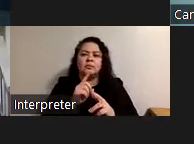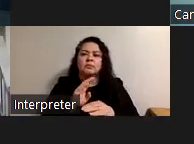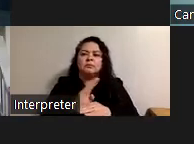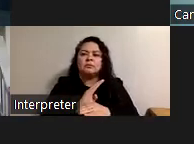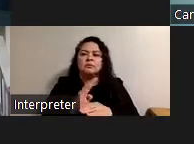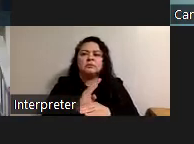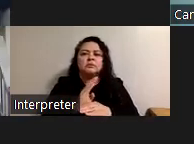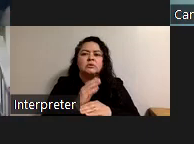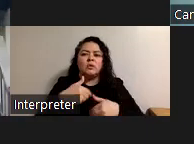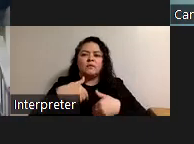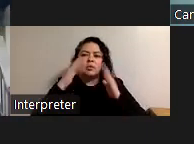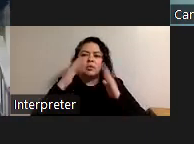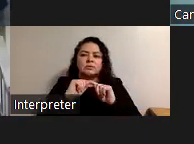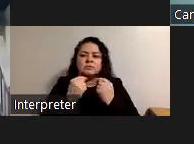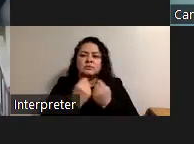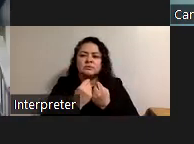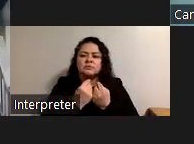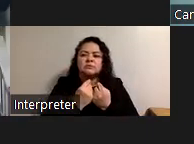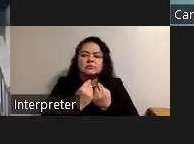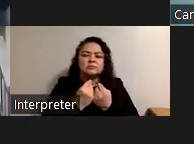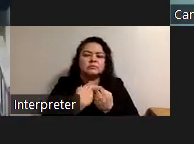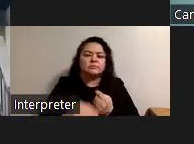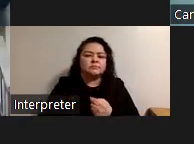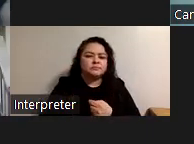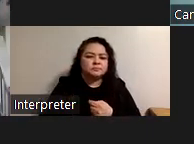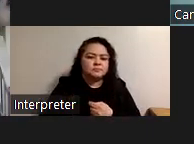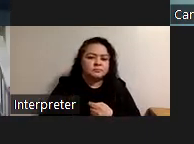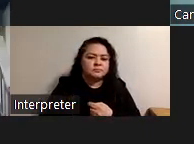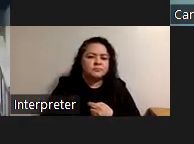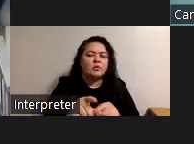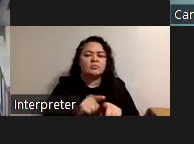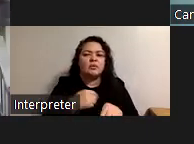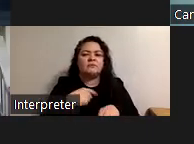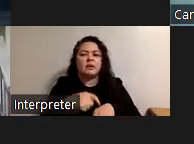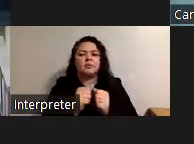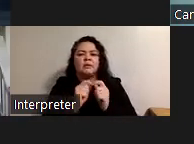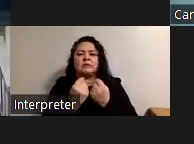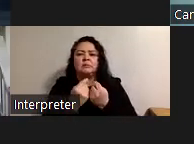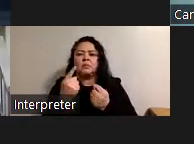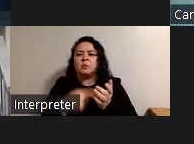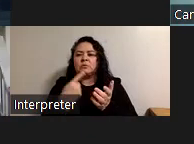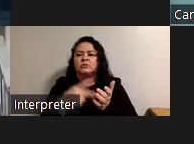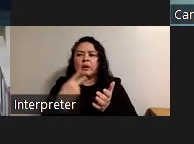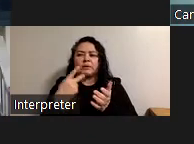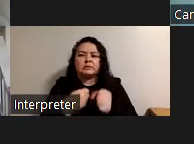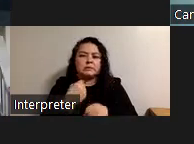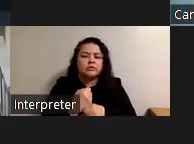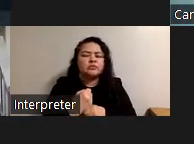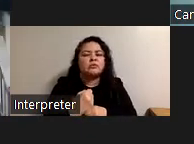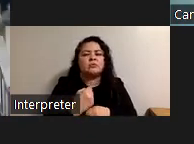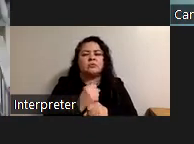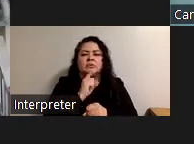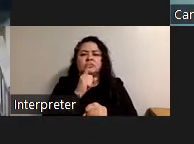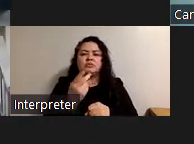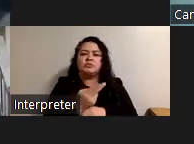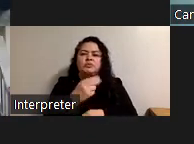the these teams are but i also know i get a time with the team like once or twice a year and i want to make sure we use that